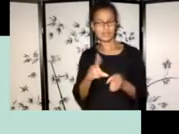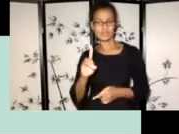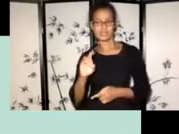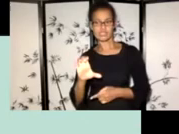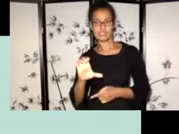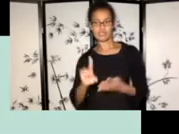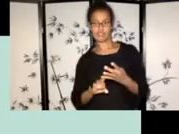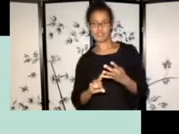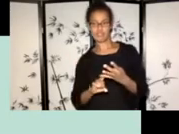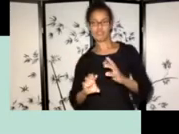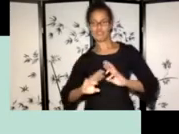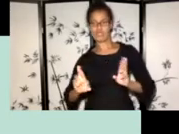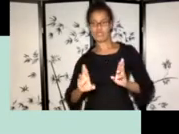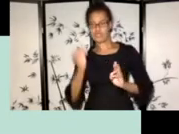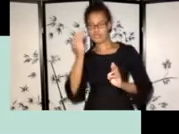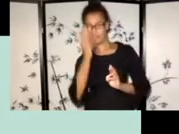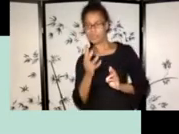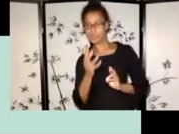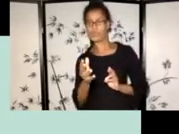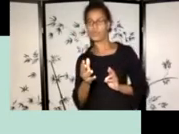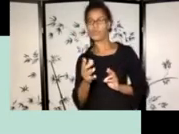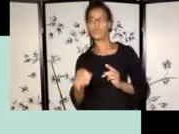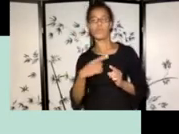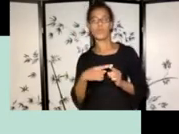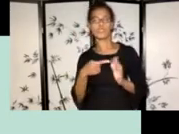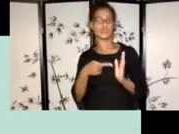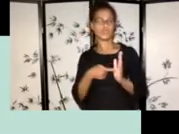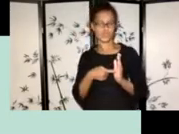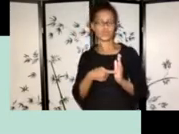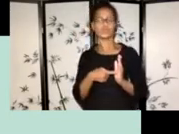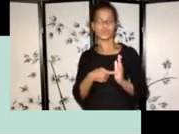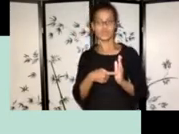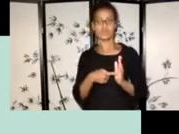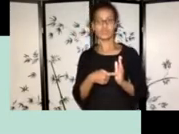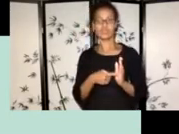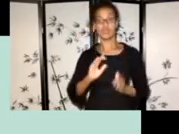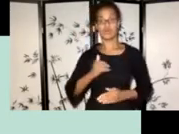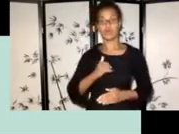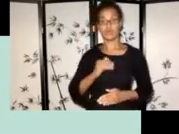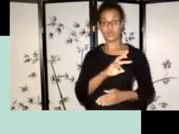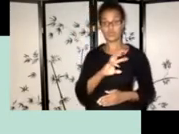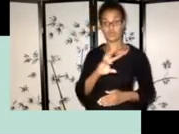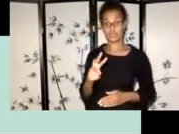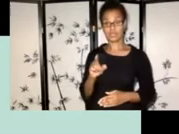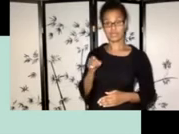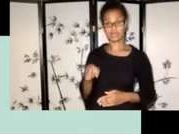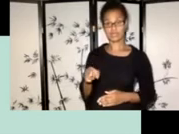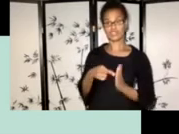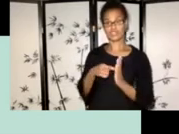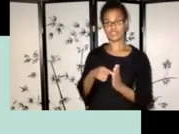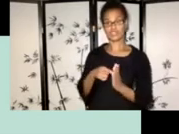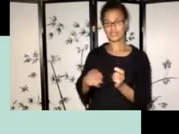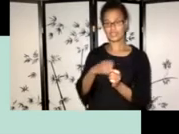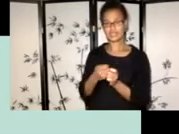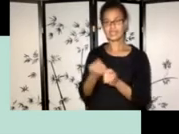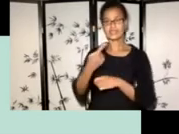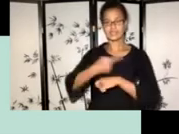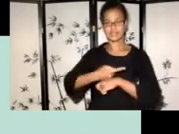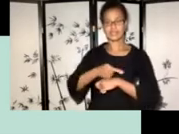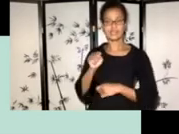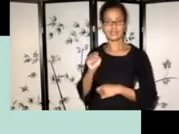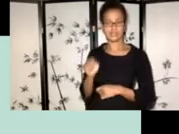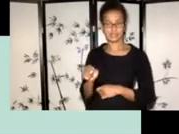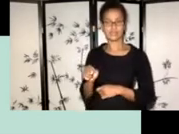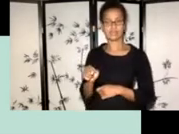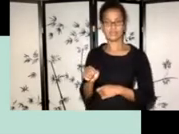website and it will have sort of the outlined actual dates, um, you know, where you have to